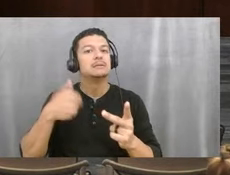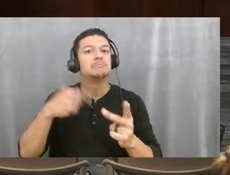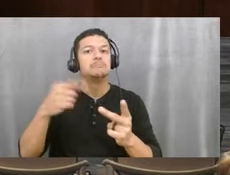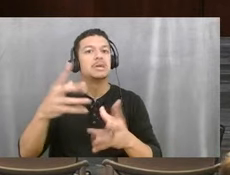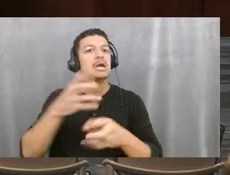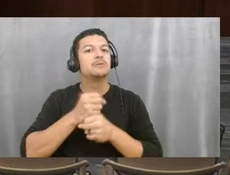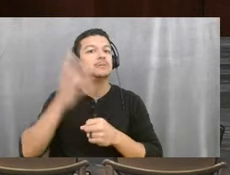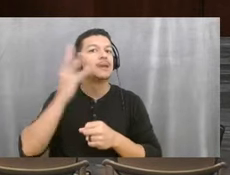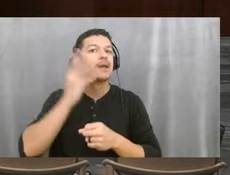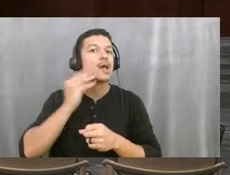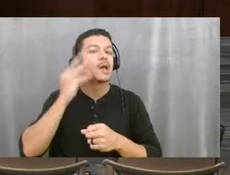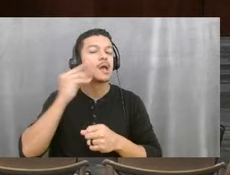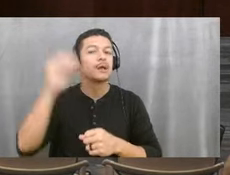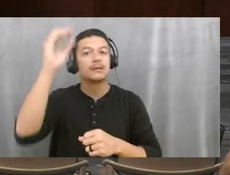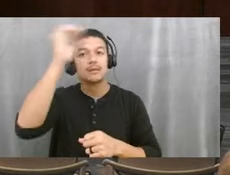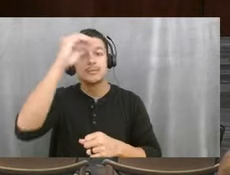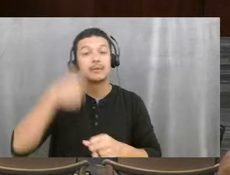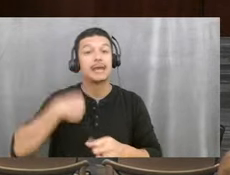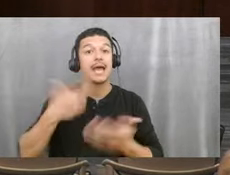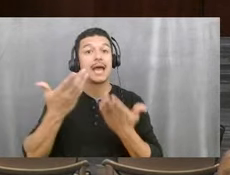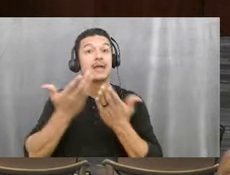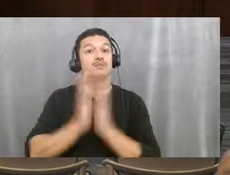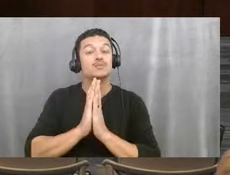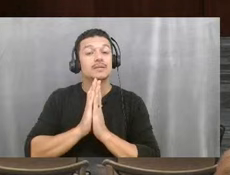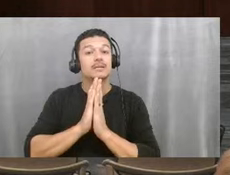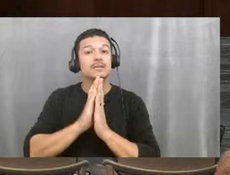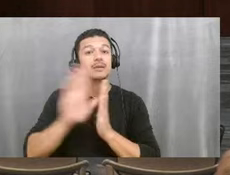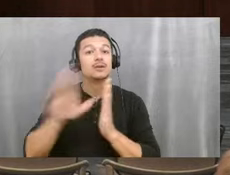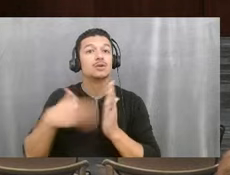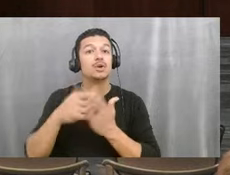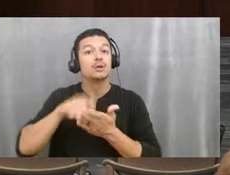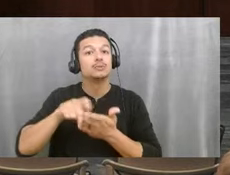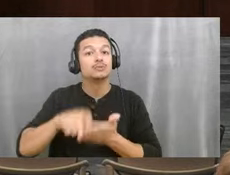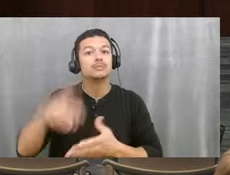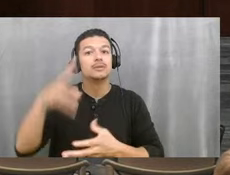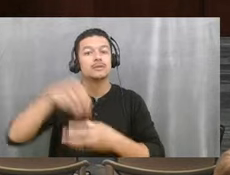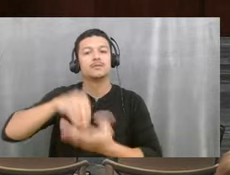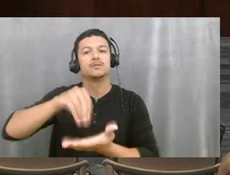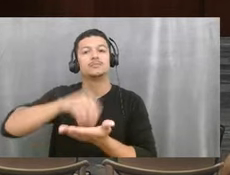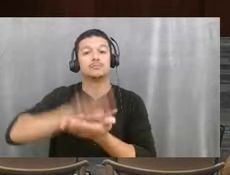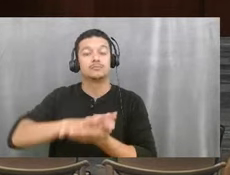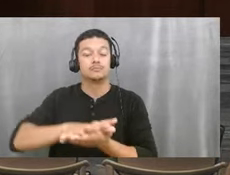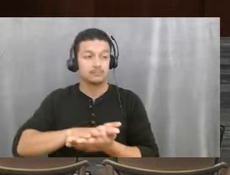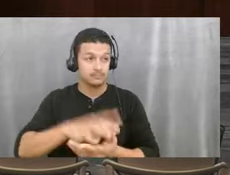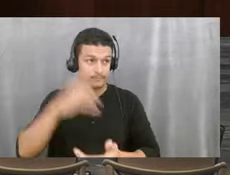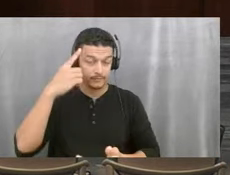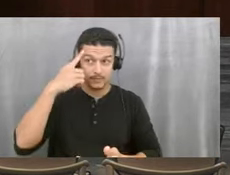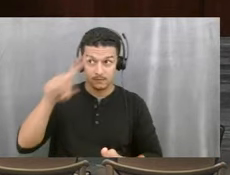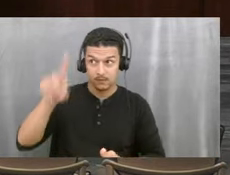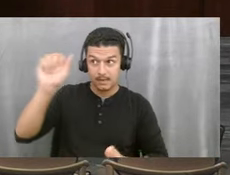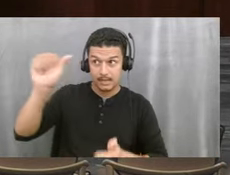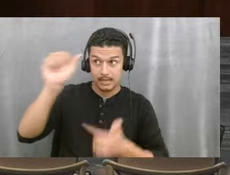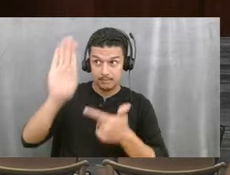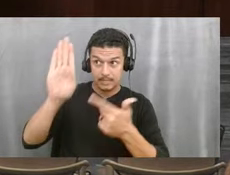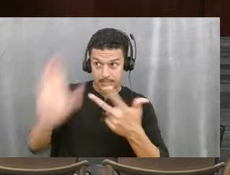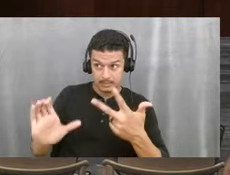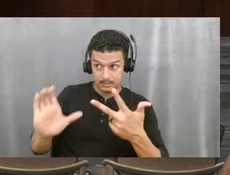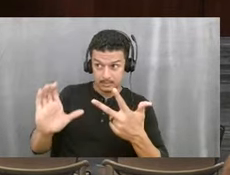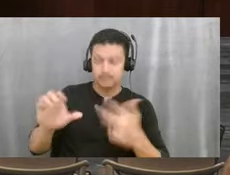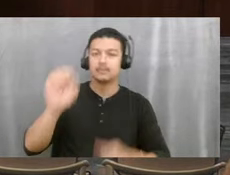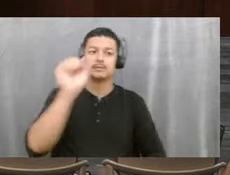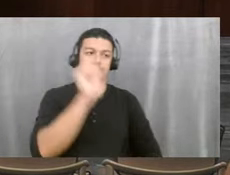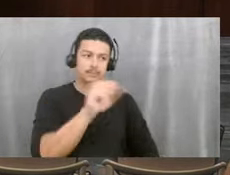I request that these disclosures and all written communications be made part of the record. Is that for items A, B, and C? Correct. Okay.